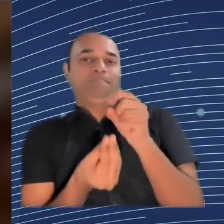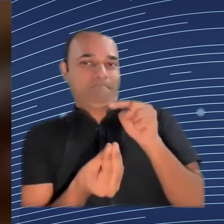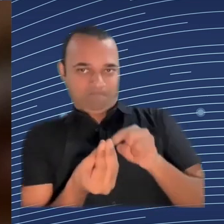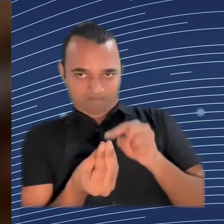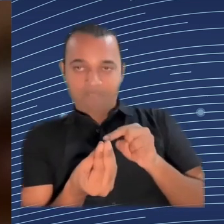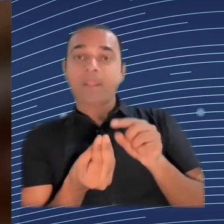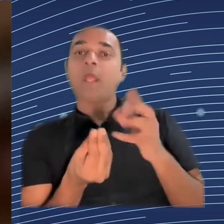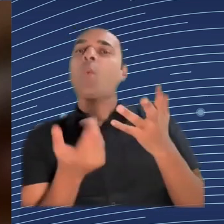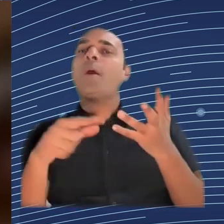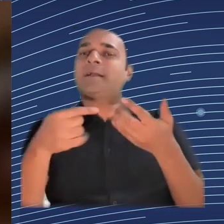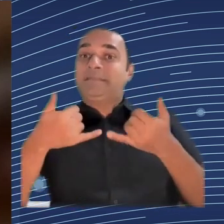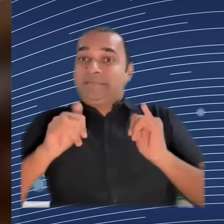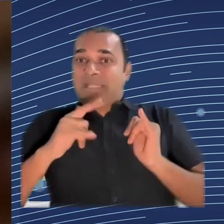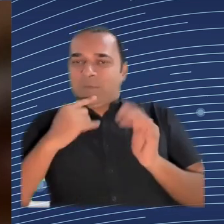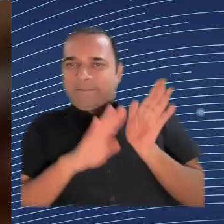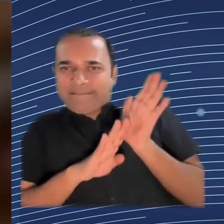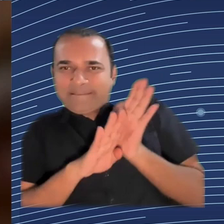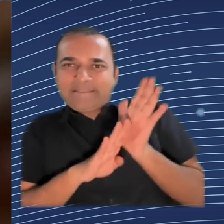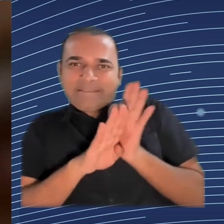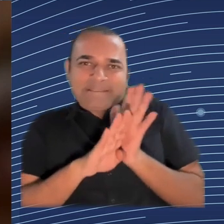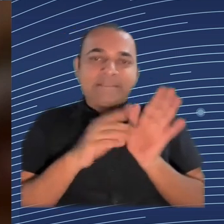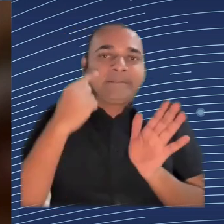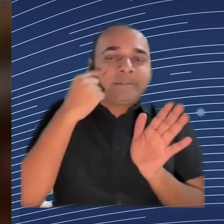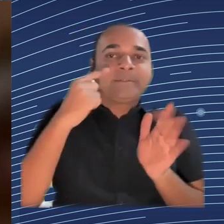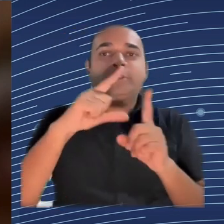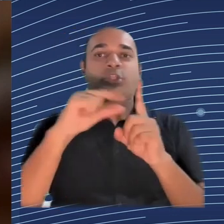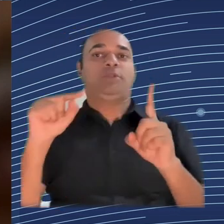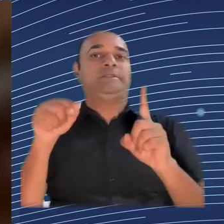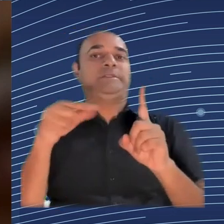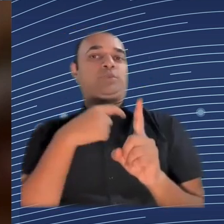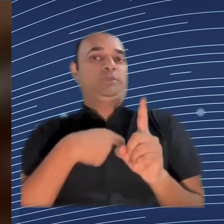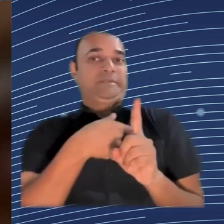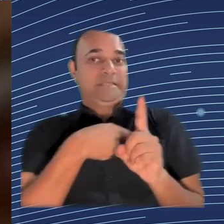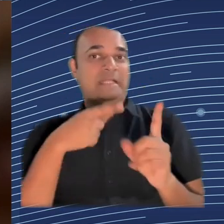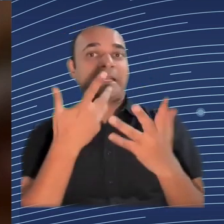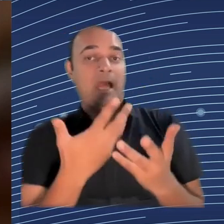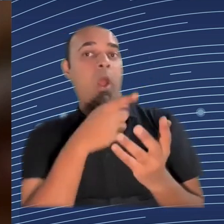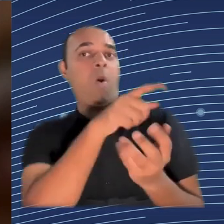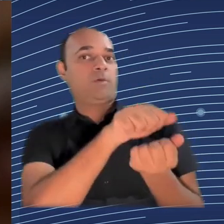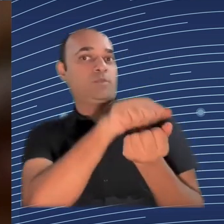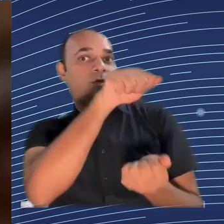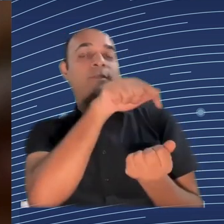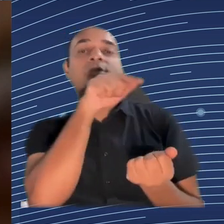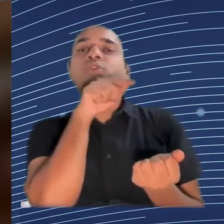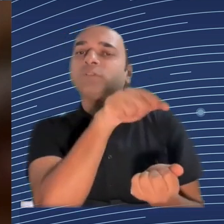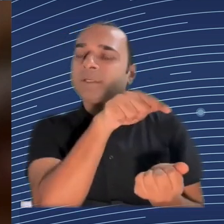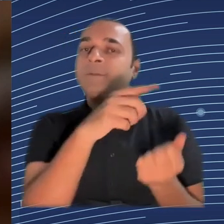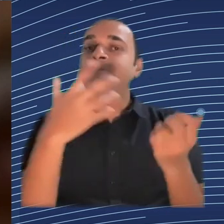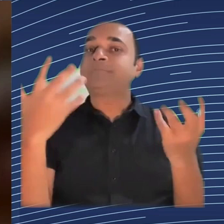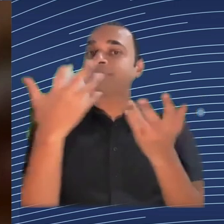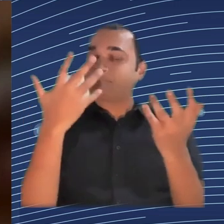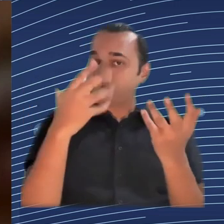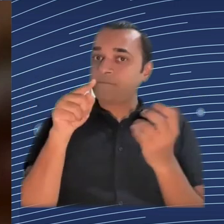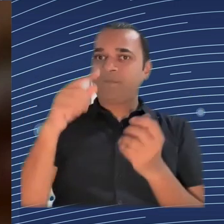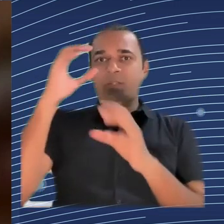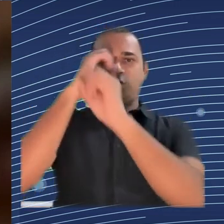But to come back to the obstacles more systematically, I think we have to identify three obstacles. One is that